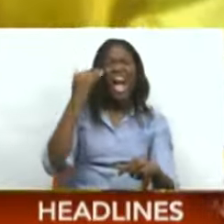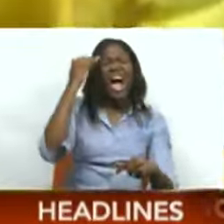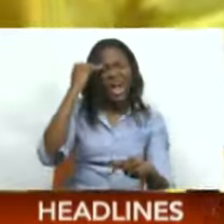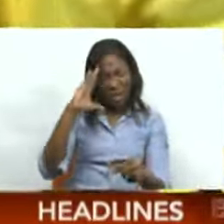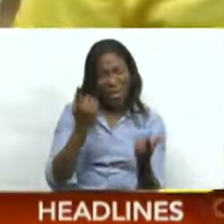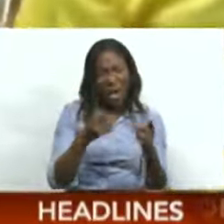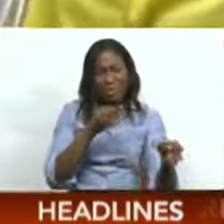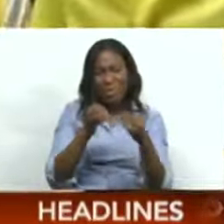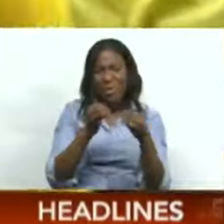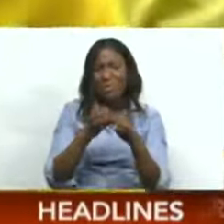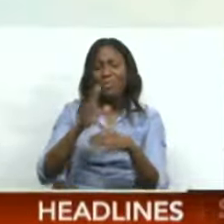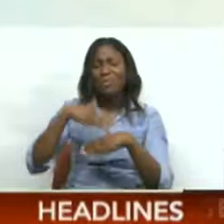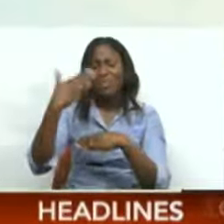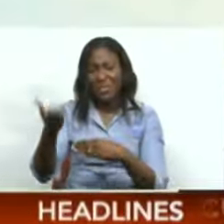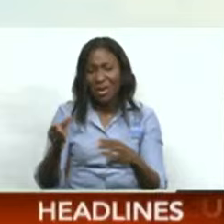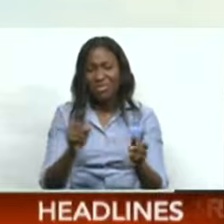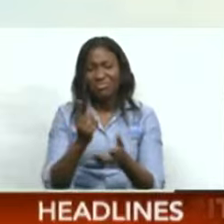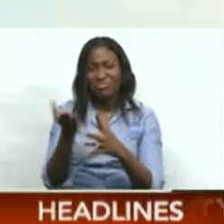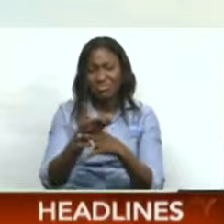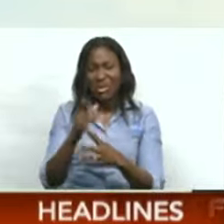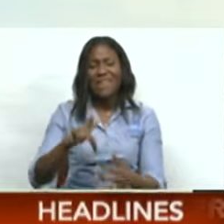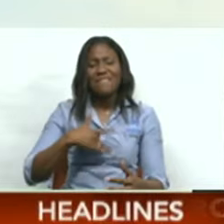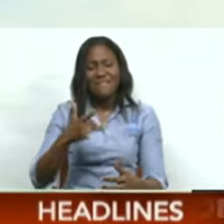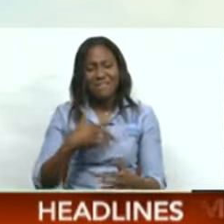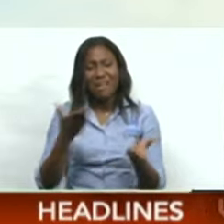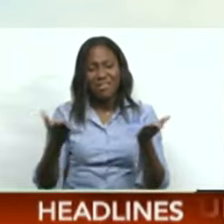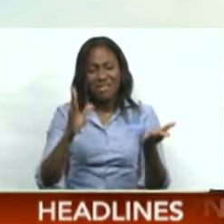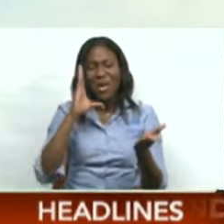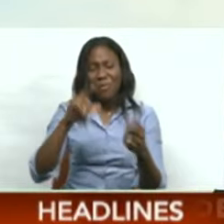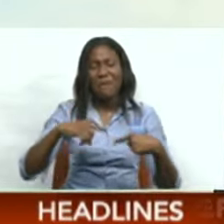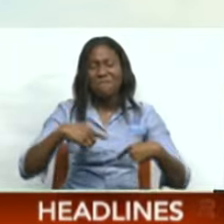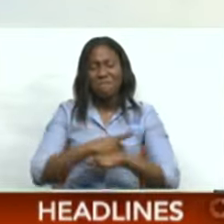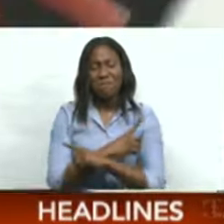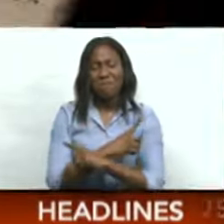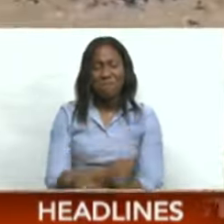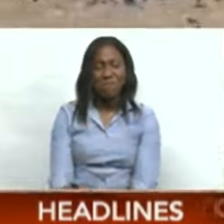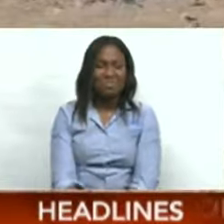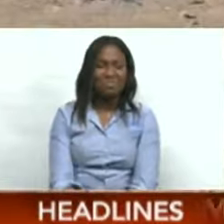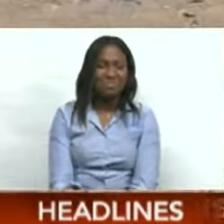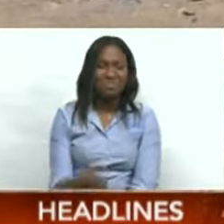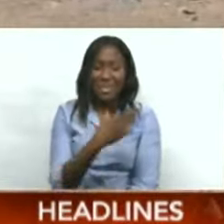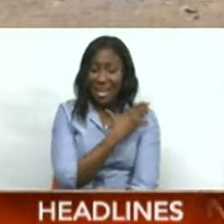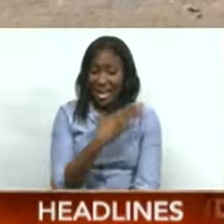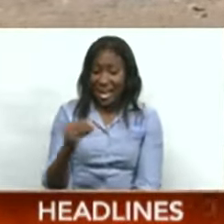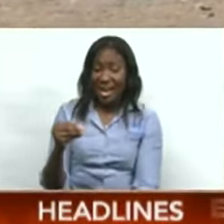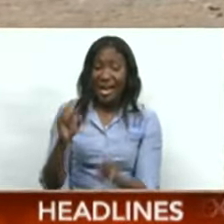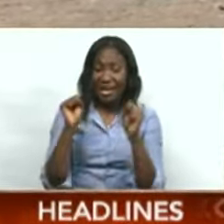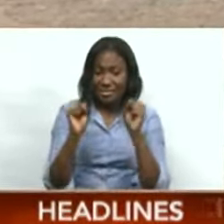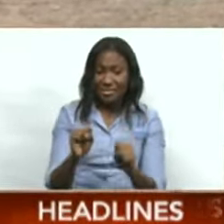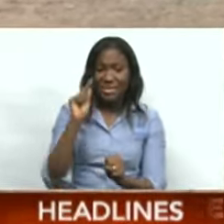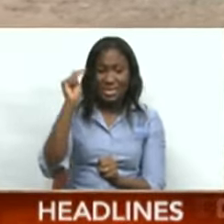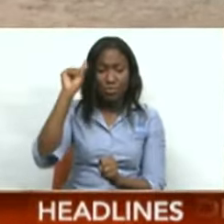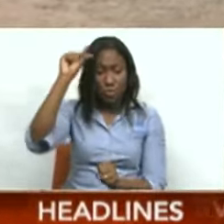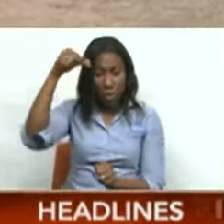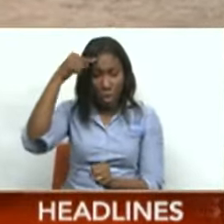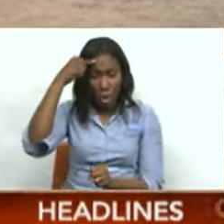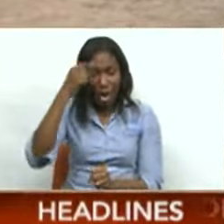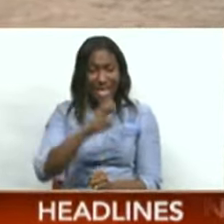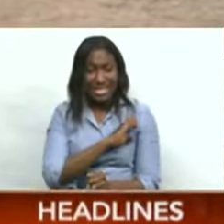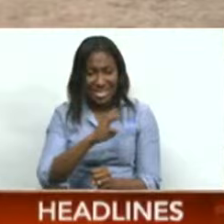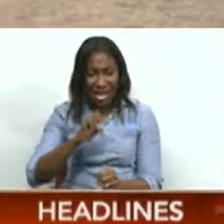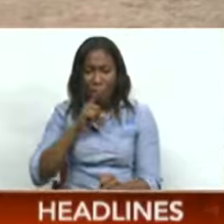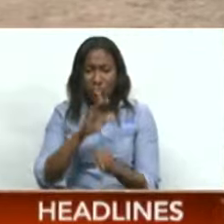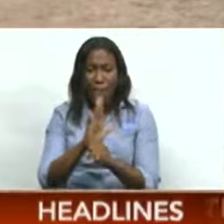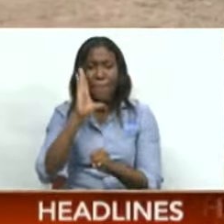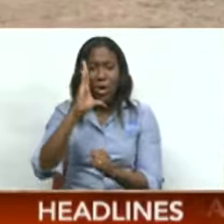We'll tell you which minister believes the political marriage was doomed to fail. Despite an injunction, THA executives promised to